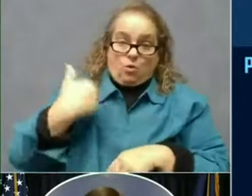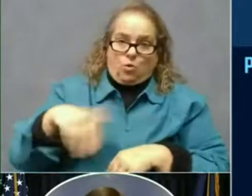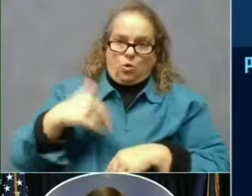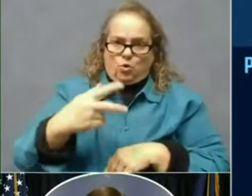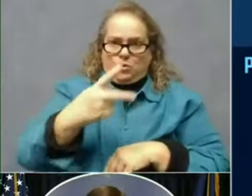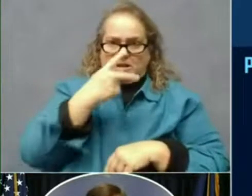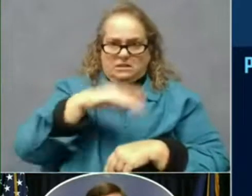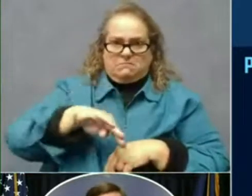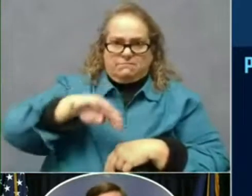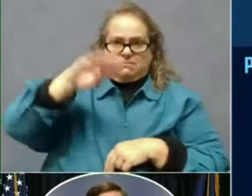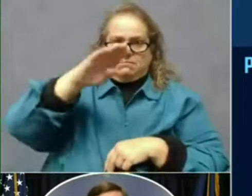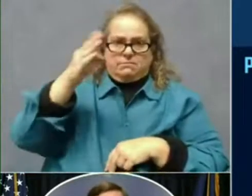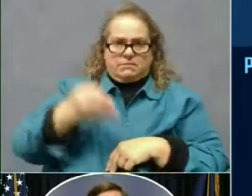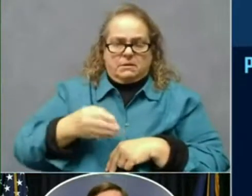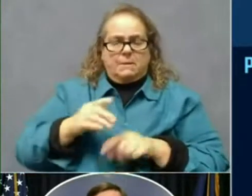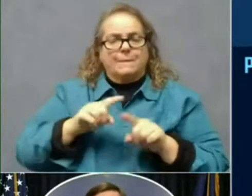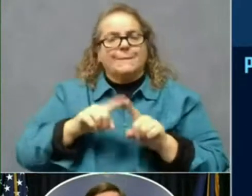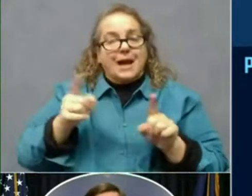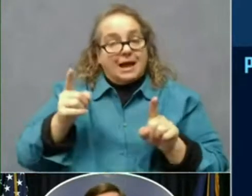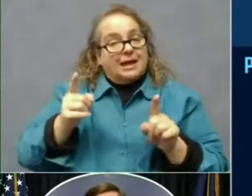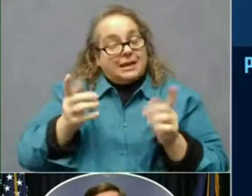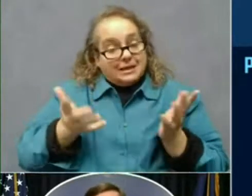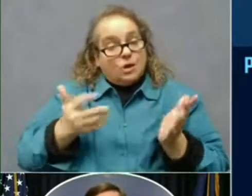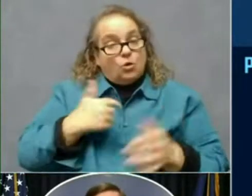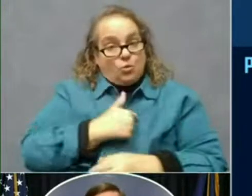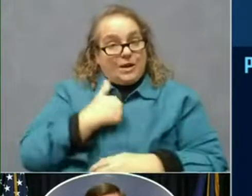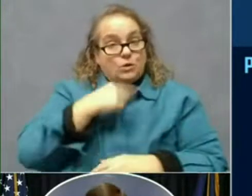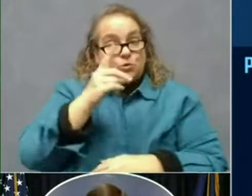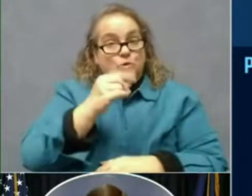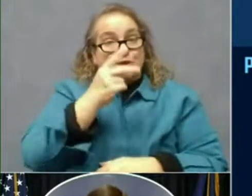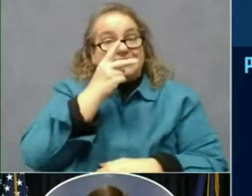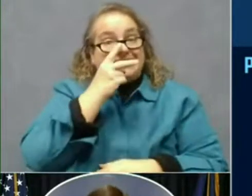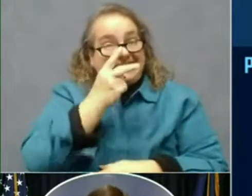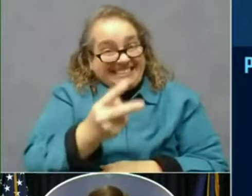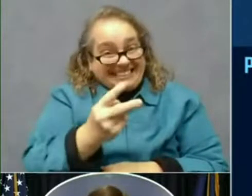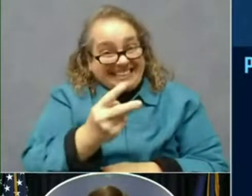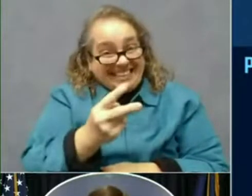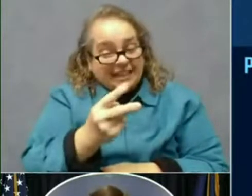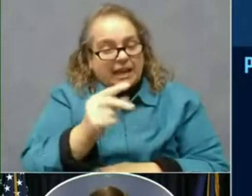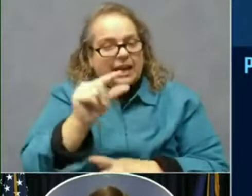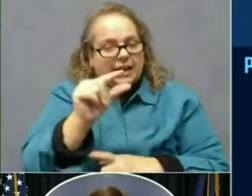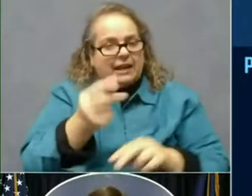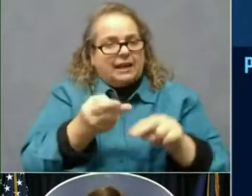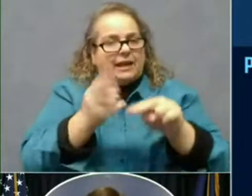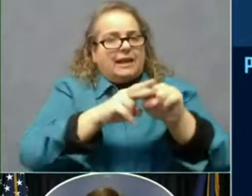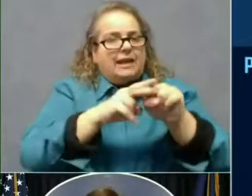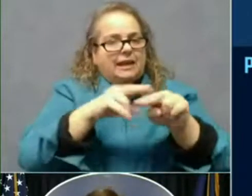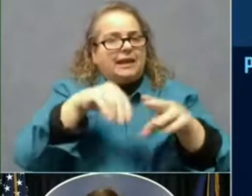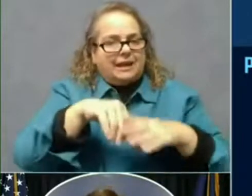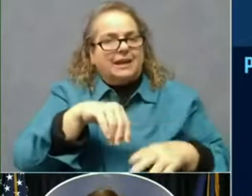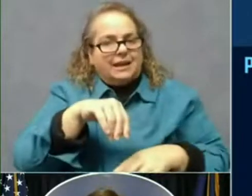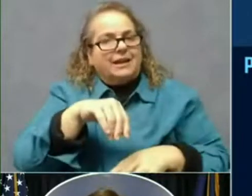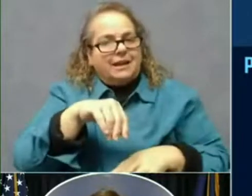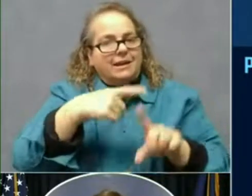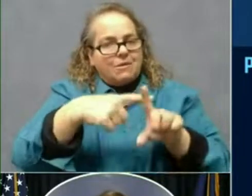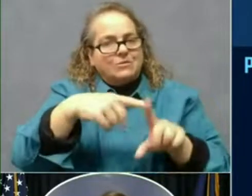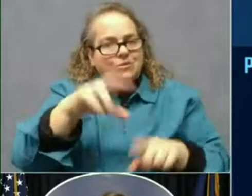at least a rise in the positivity rate. Something again we're gonna have to follow very carefully.